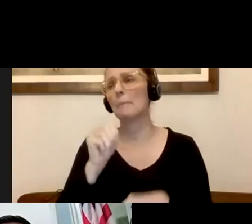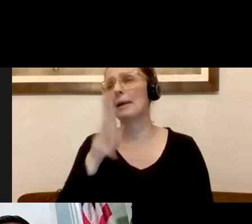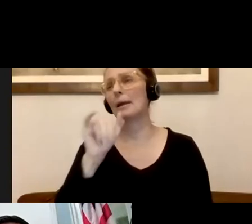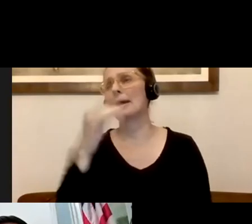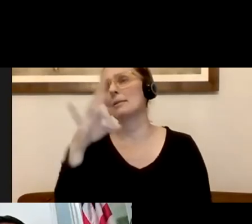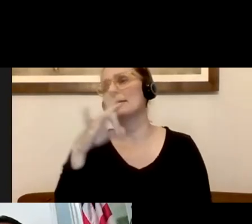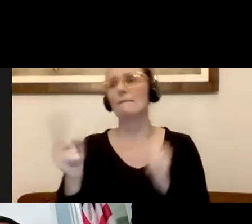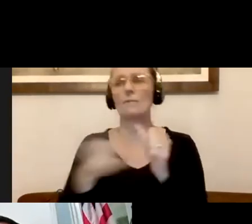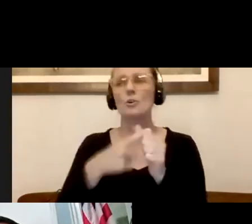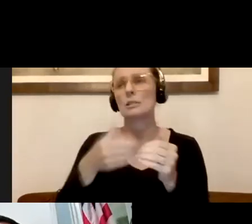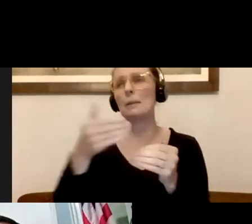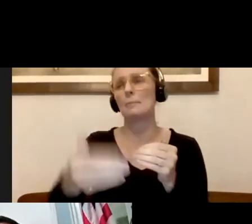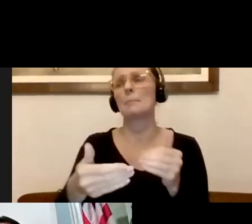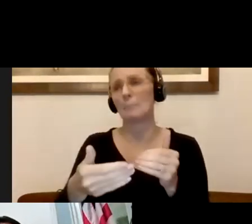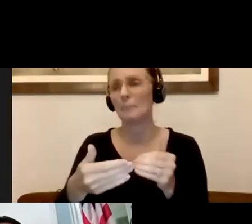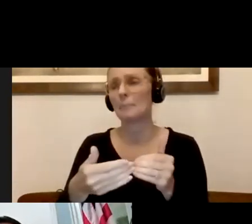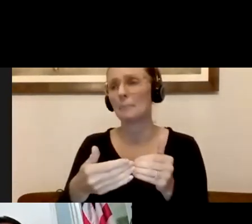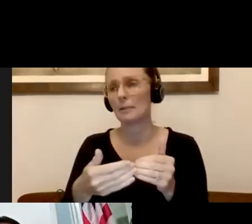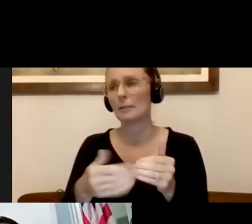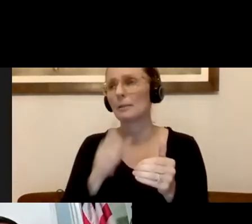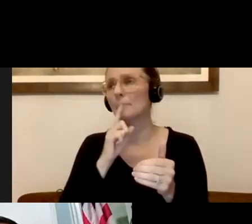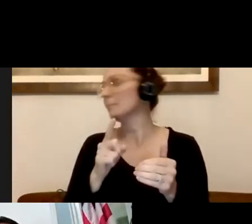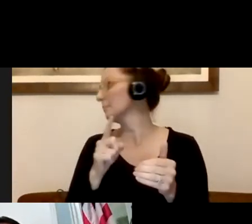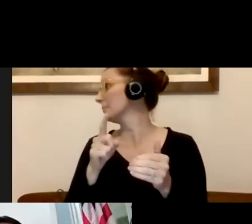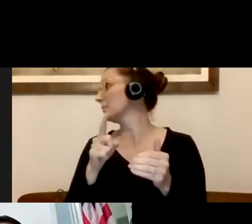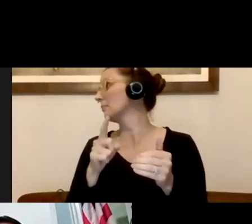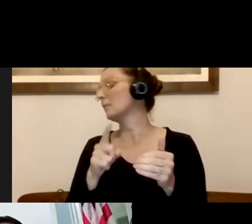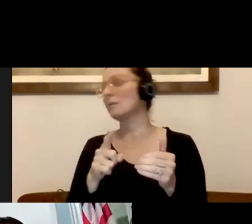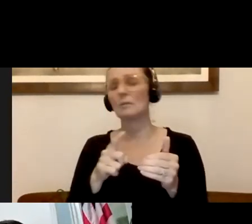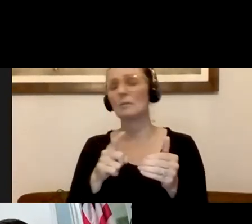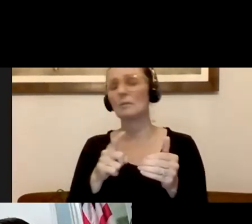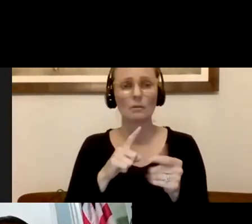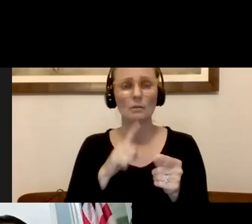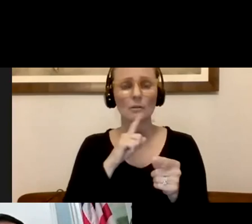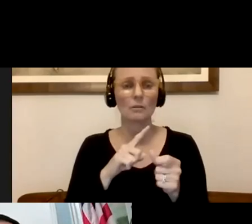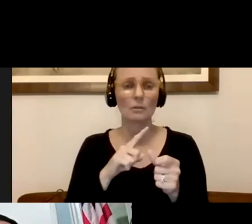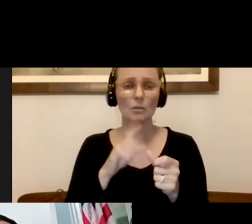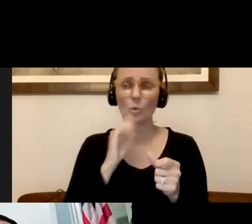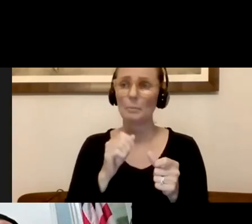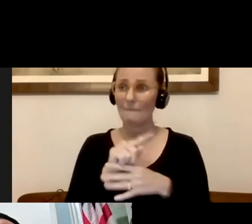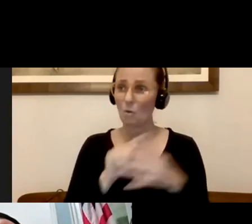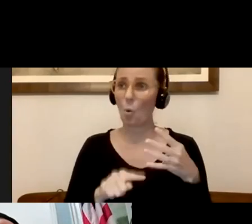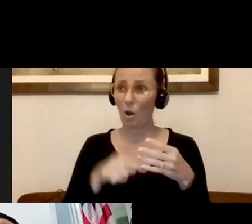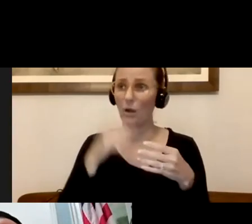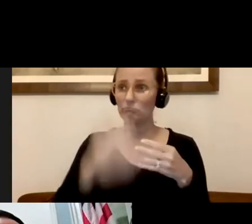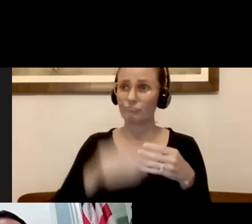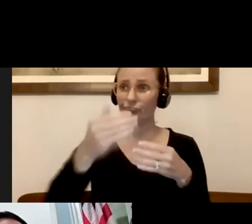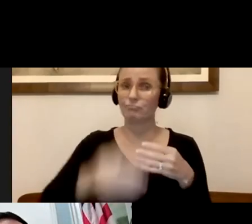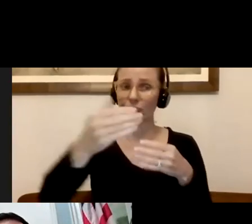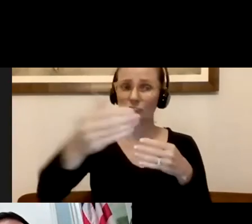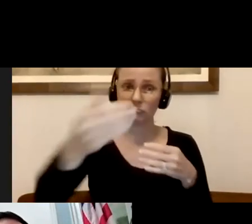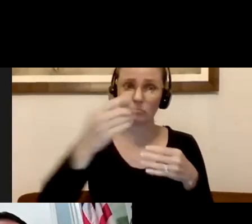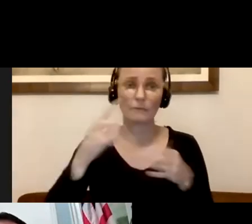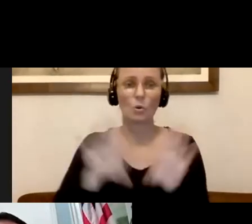reopening will be May 18th. And he will, and there'll be four phases. And there'll be guidelines